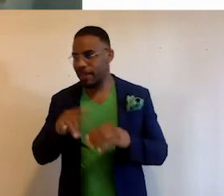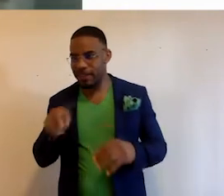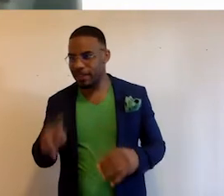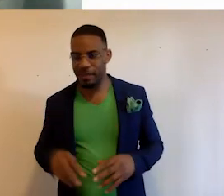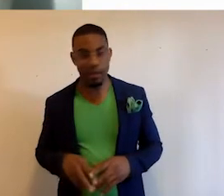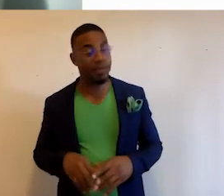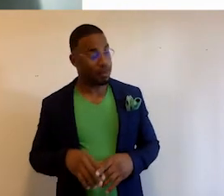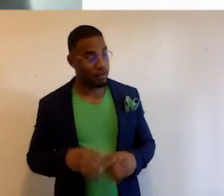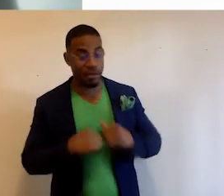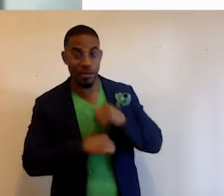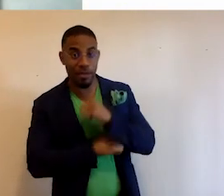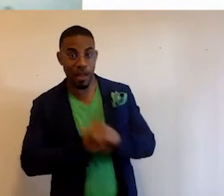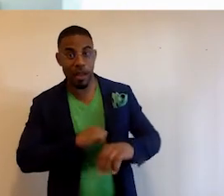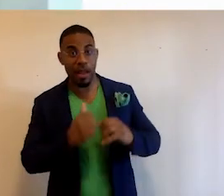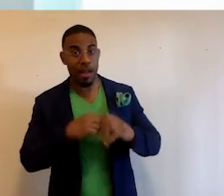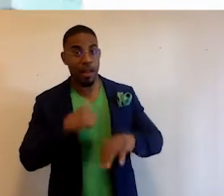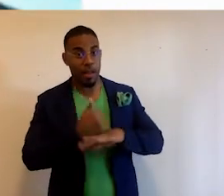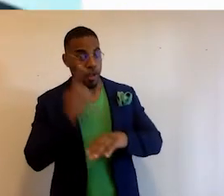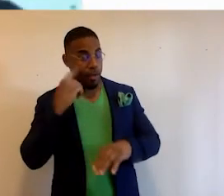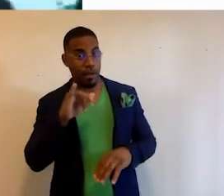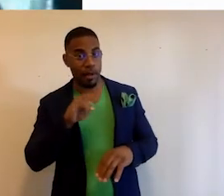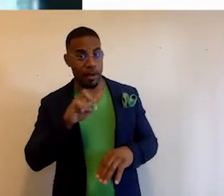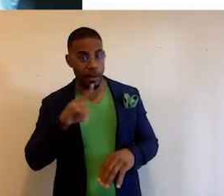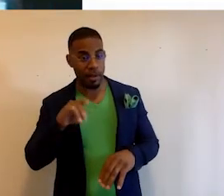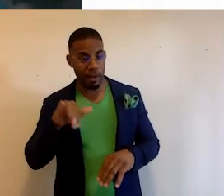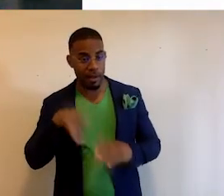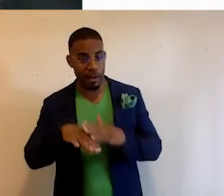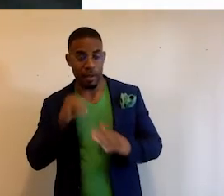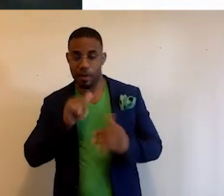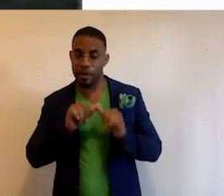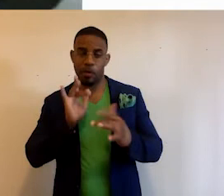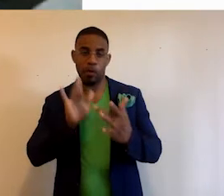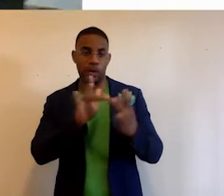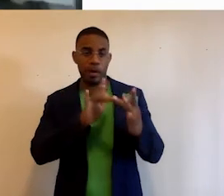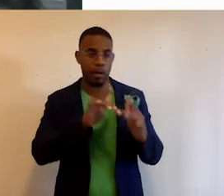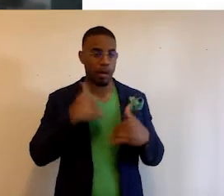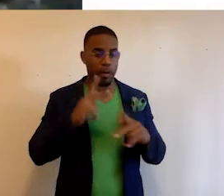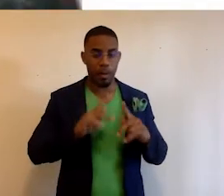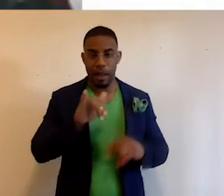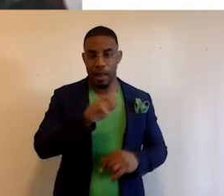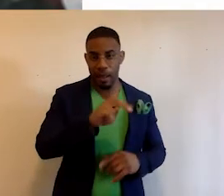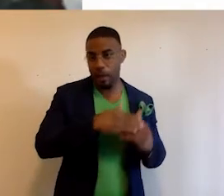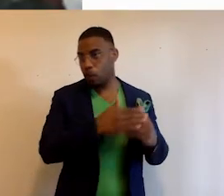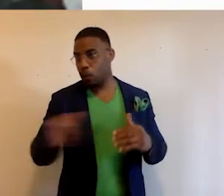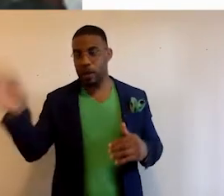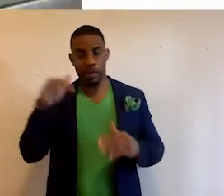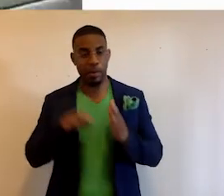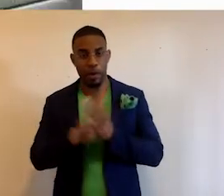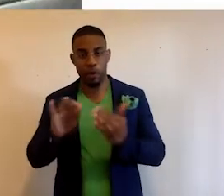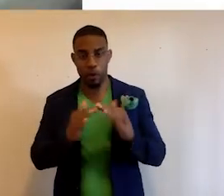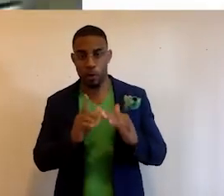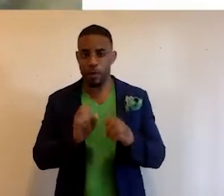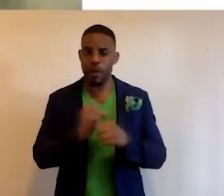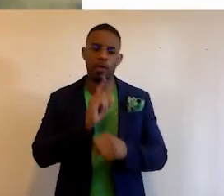The founders of Inner City Access say they'll continue to reach out to young people like Ian and to the rest of the minority community